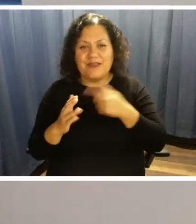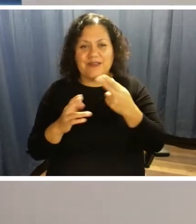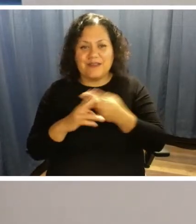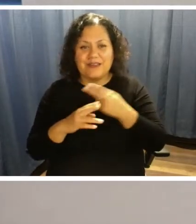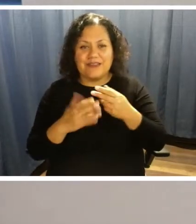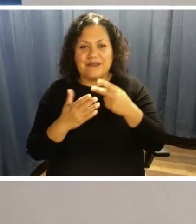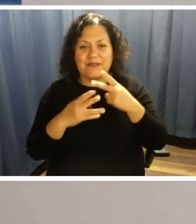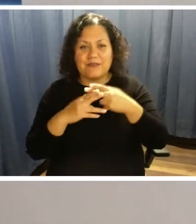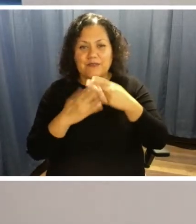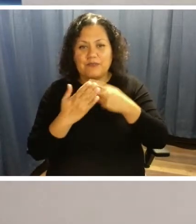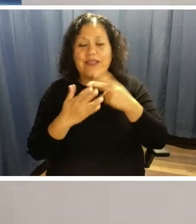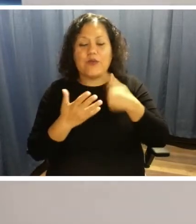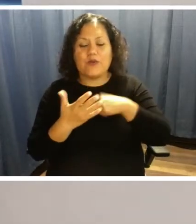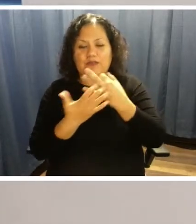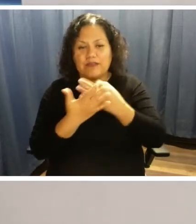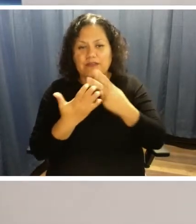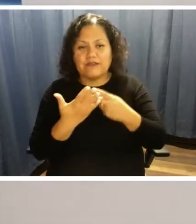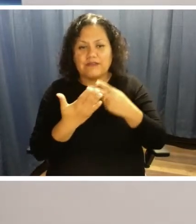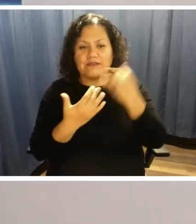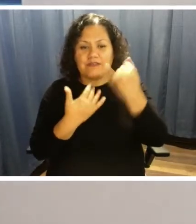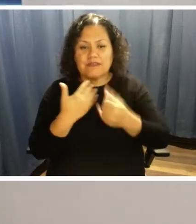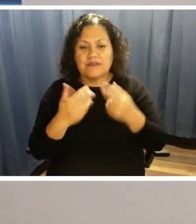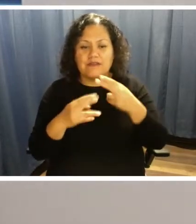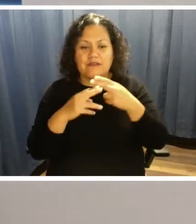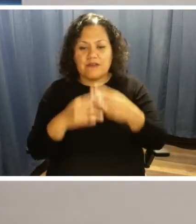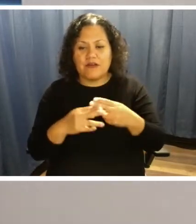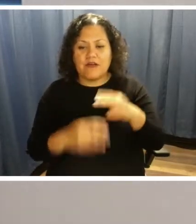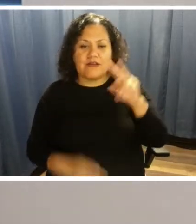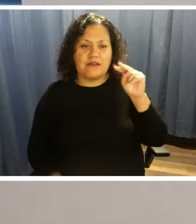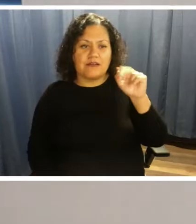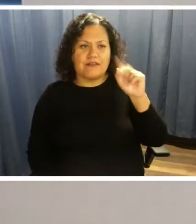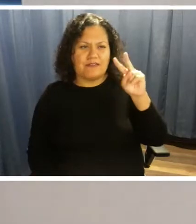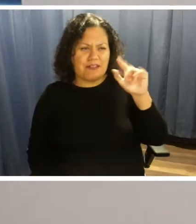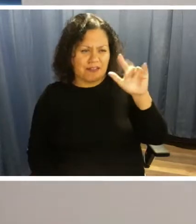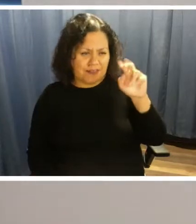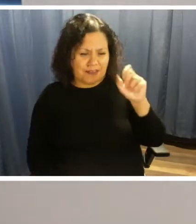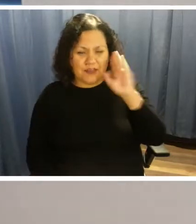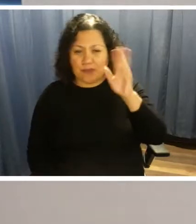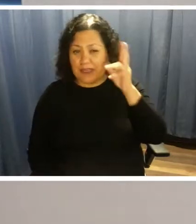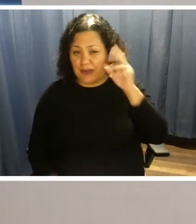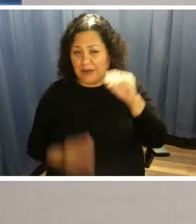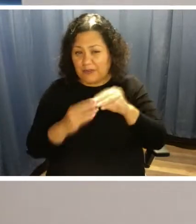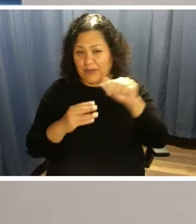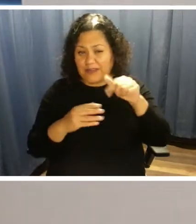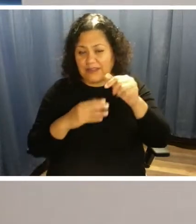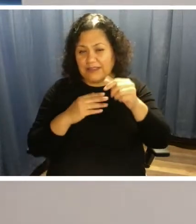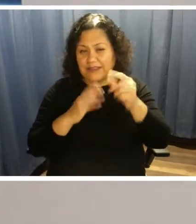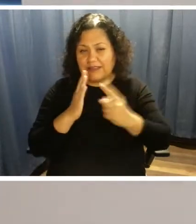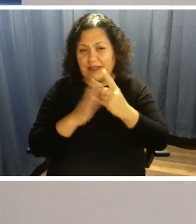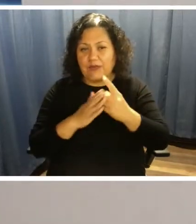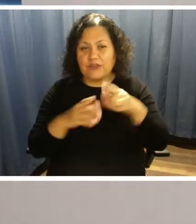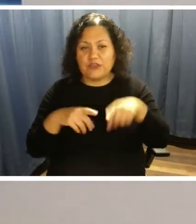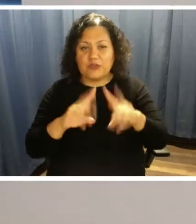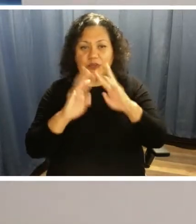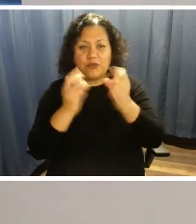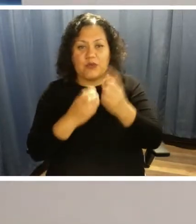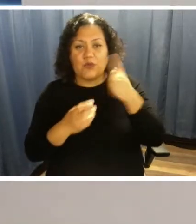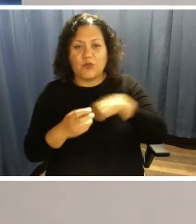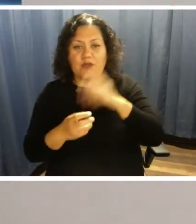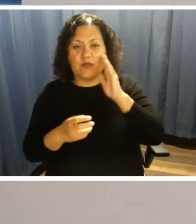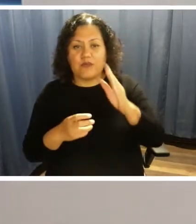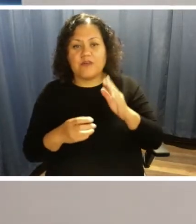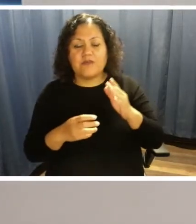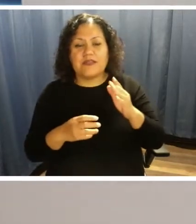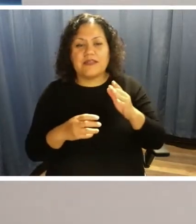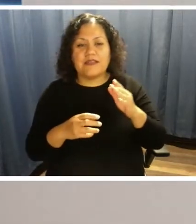Neverland, and you'll be hearing more about that later in this hour. Throughout the workshop, we'll be bringing in callers live,